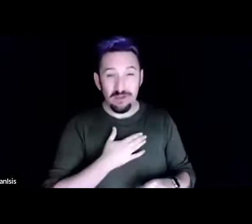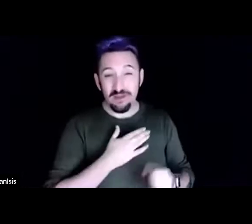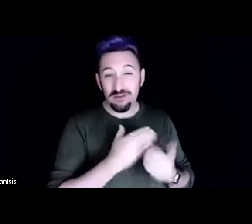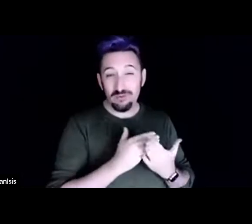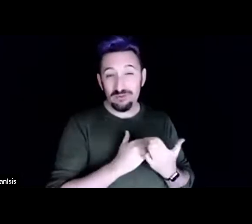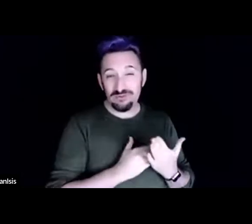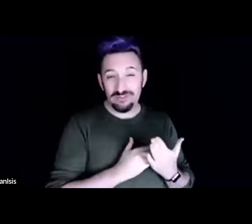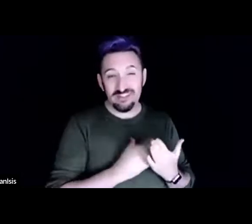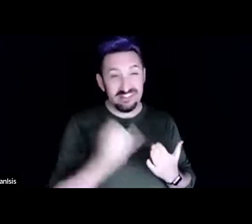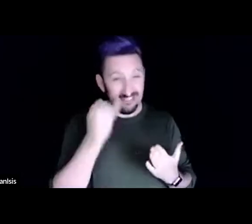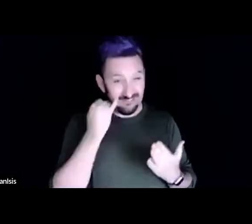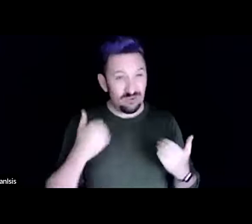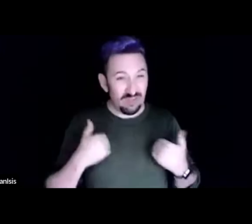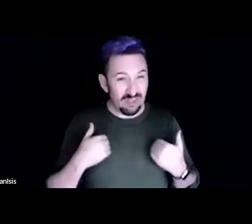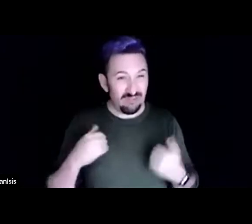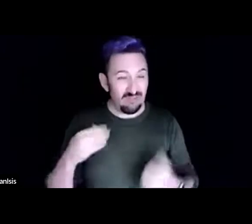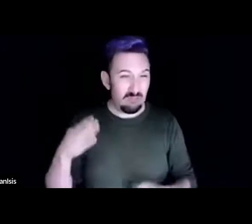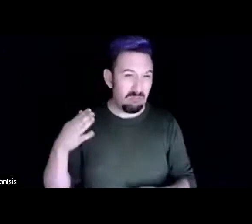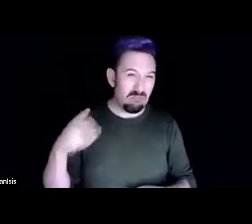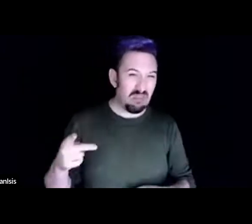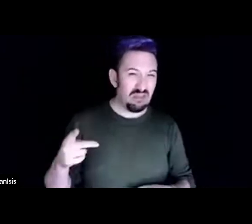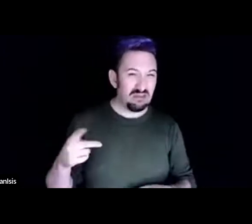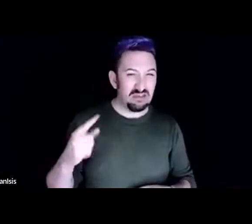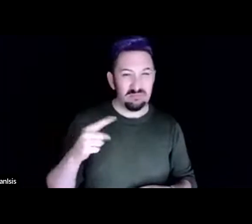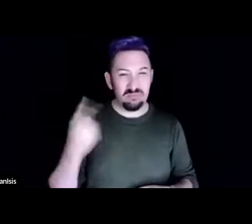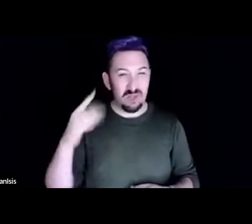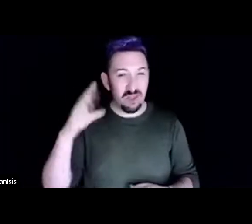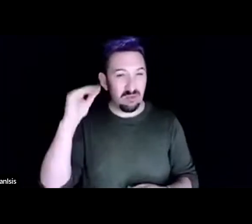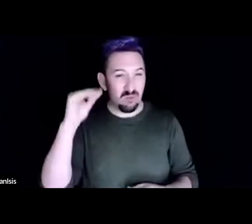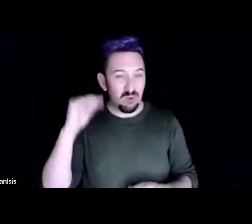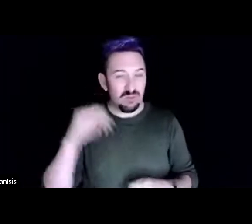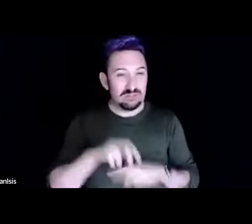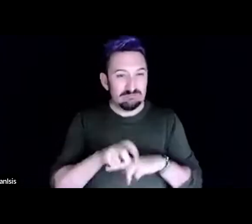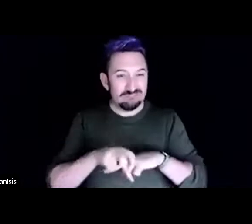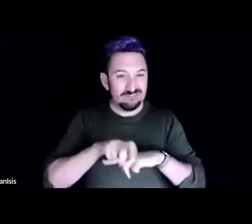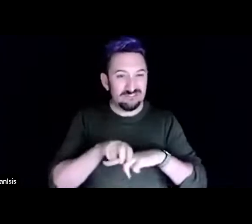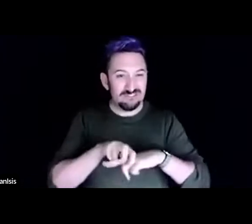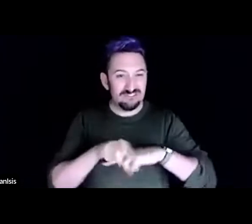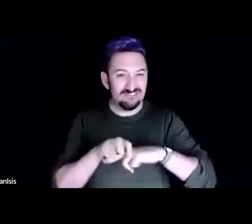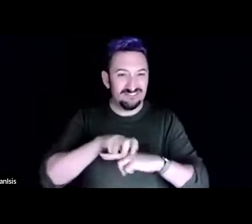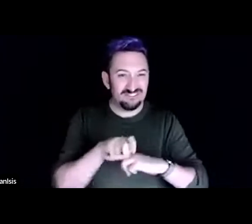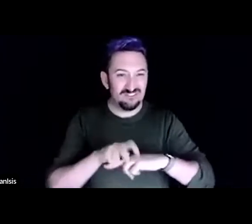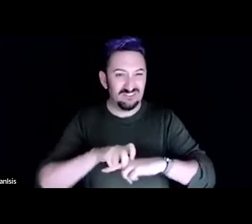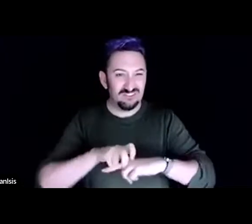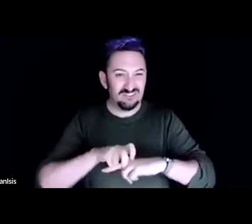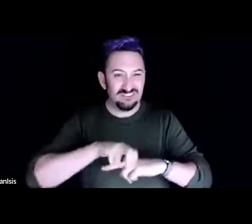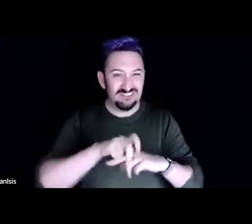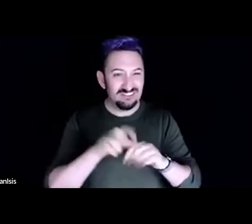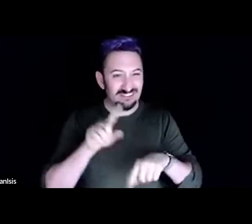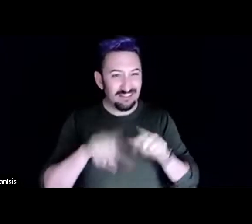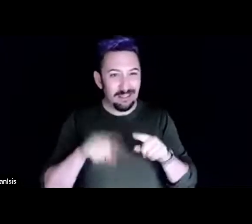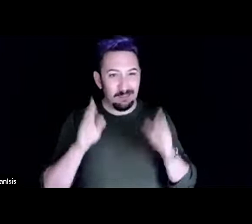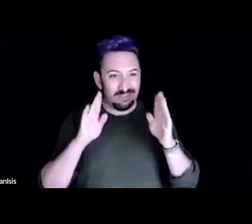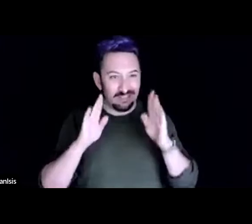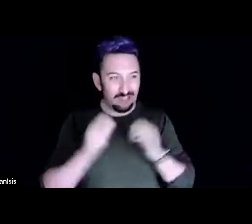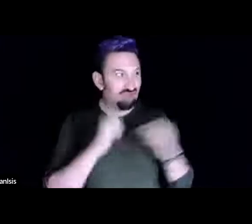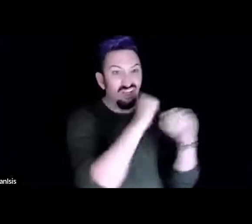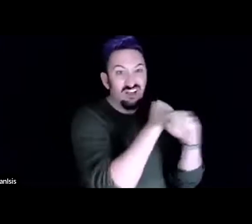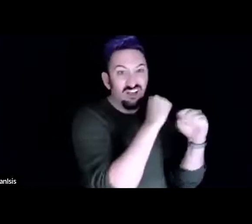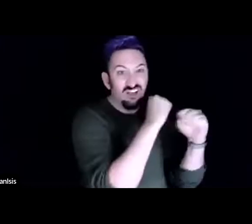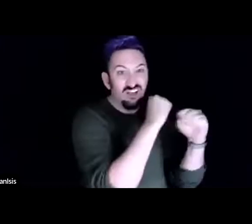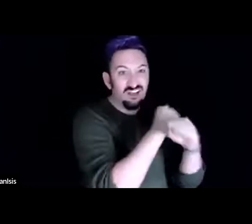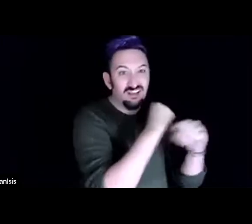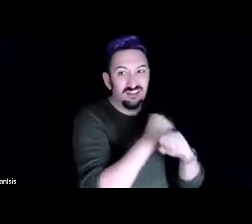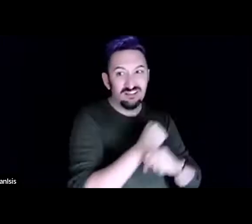boys that can't sit still in the classroom and we can only fight each other on the playground giant asphalt